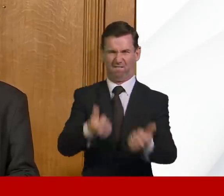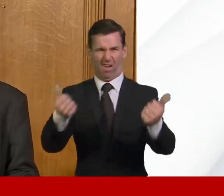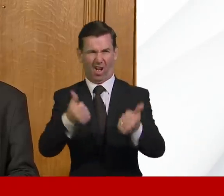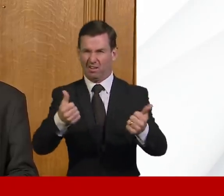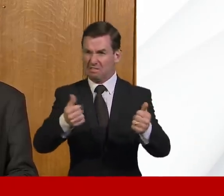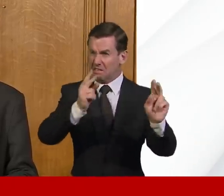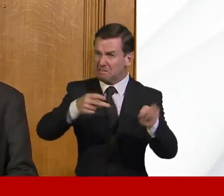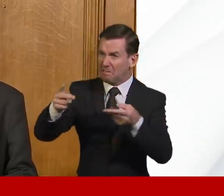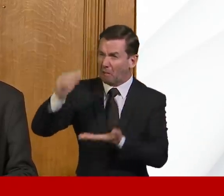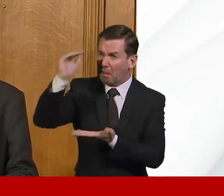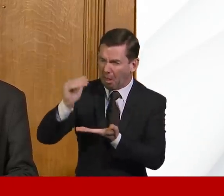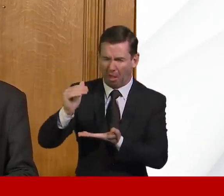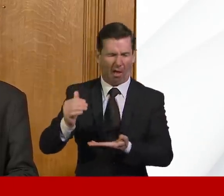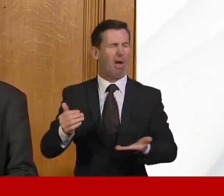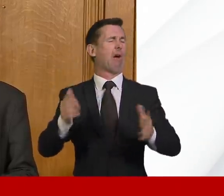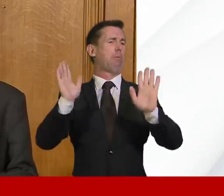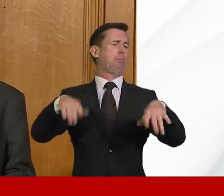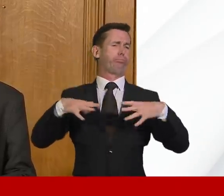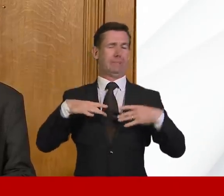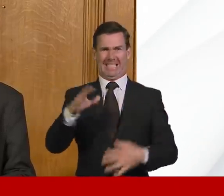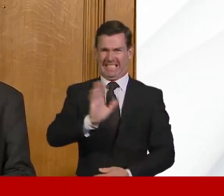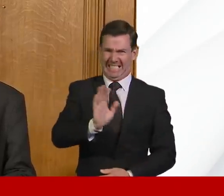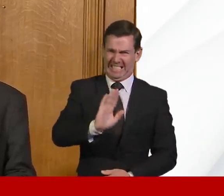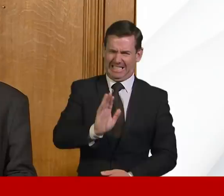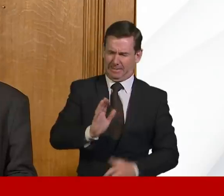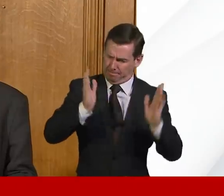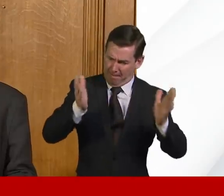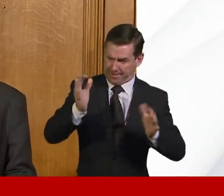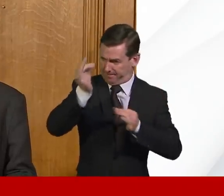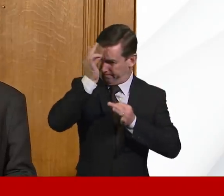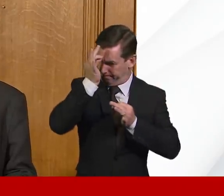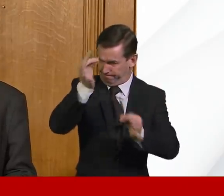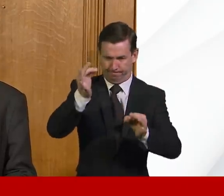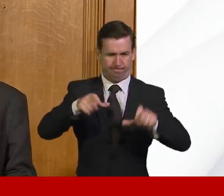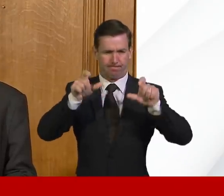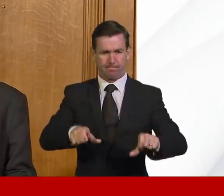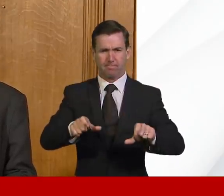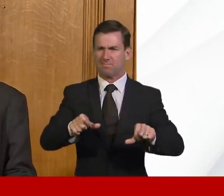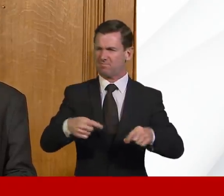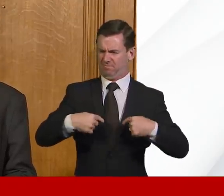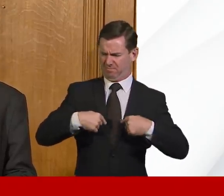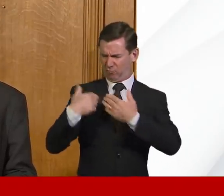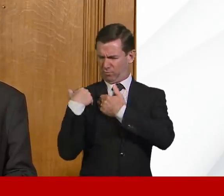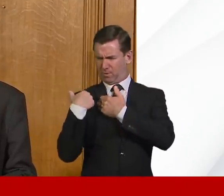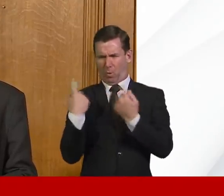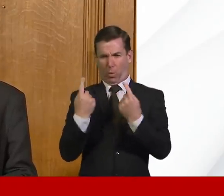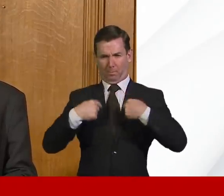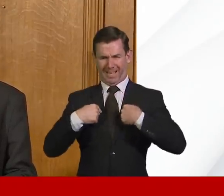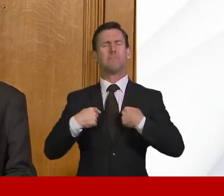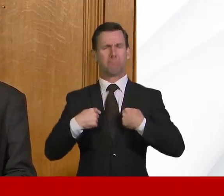on what we've been asked to do. As I've said before, it's not somebody else's responsibility, it's all our responsibilities.